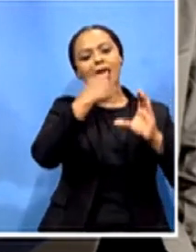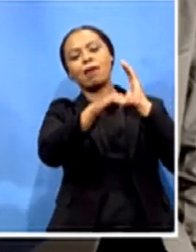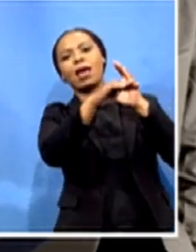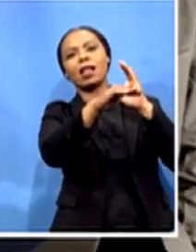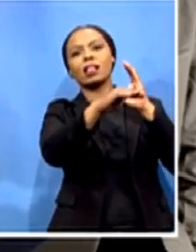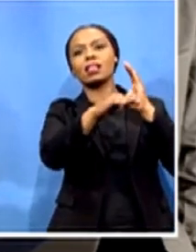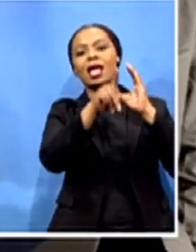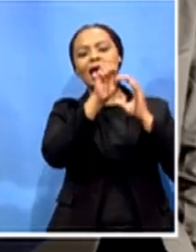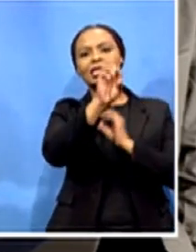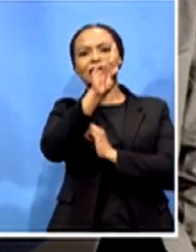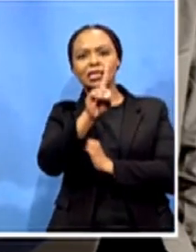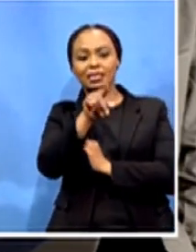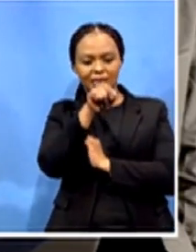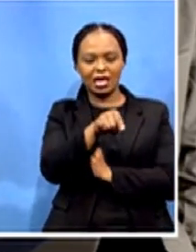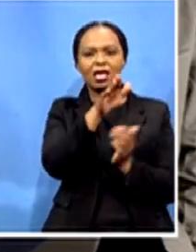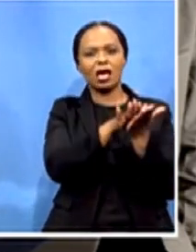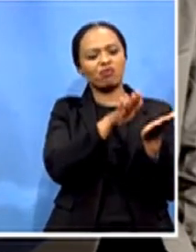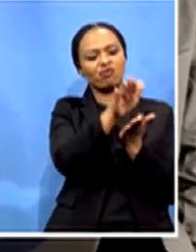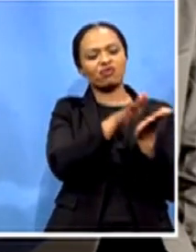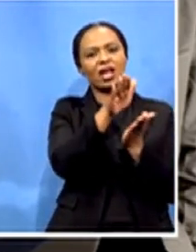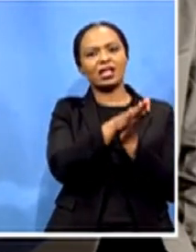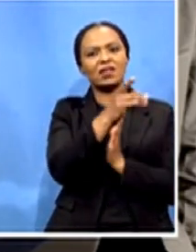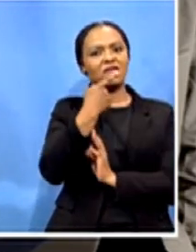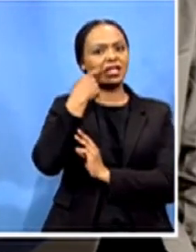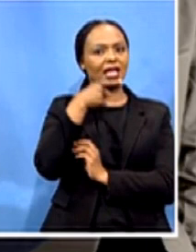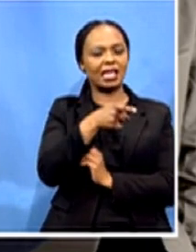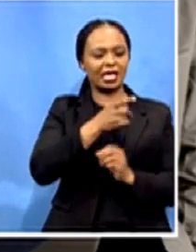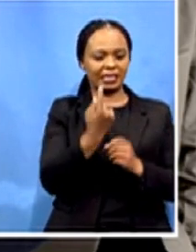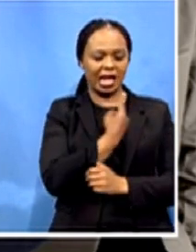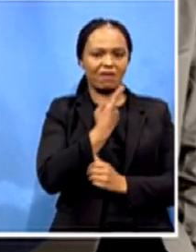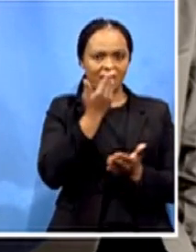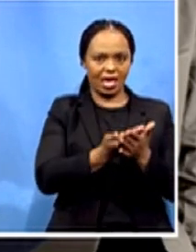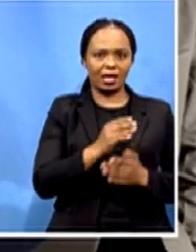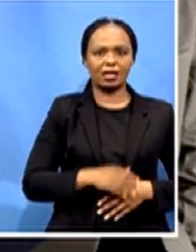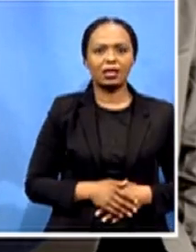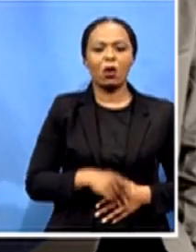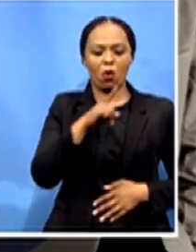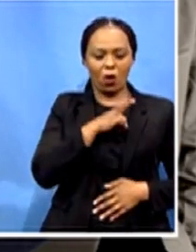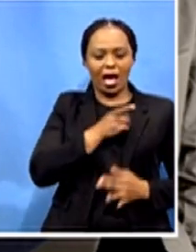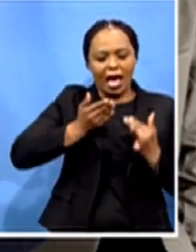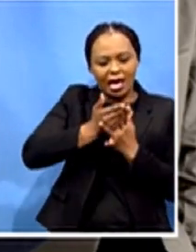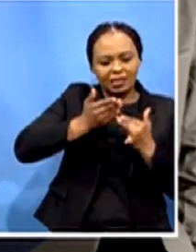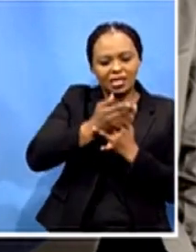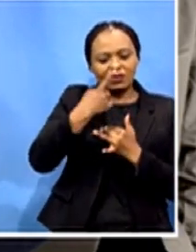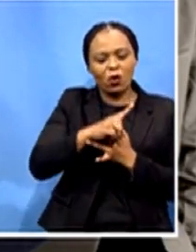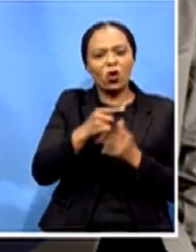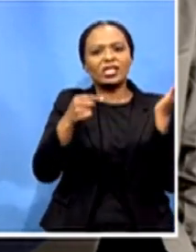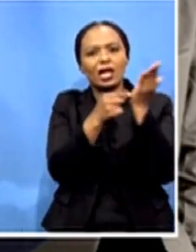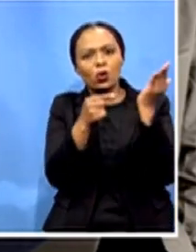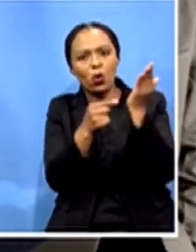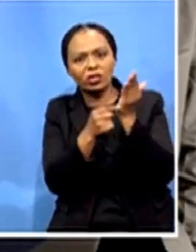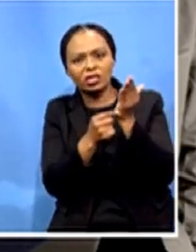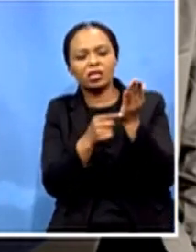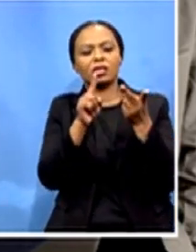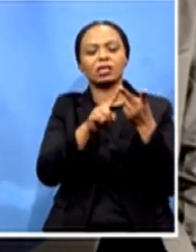ventilators themselves now this enables people to have access to this technology and they can also modify it to where they see fit